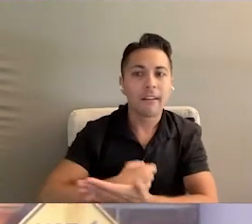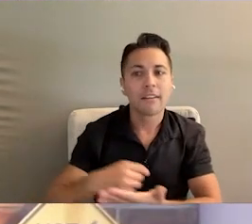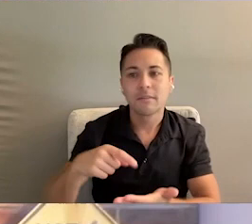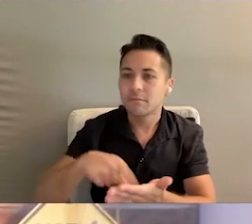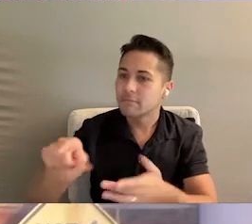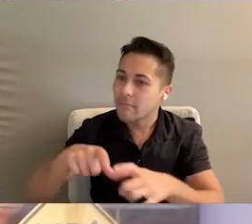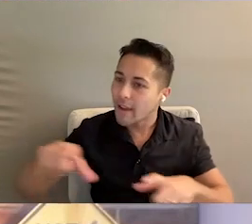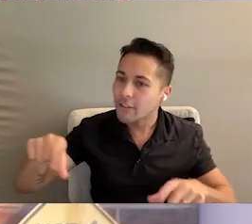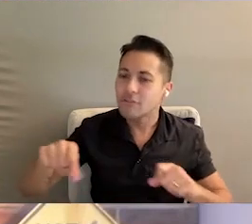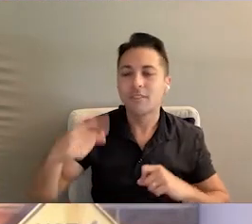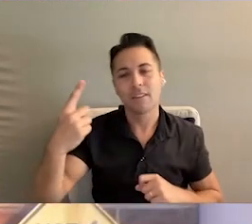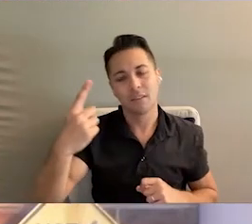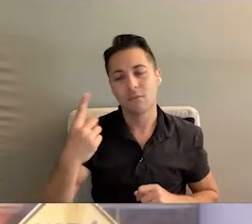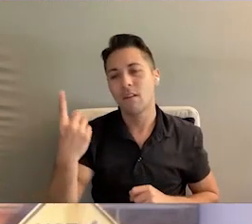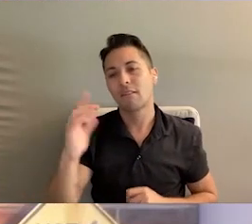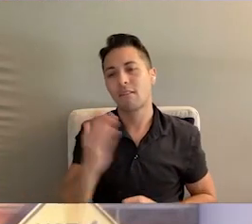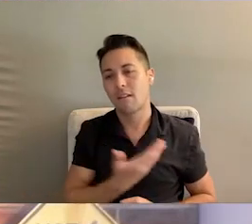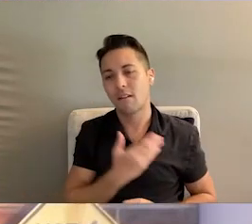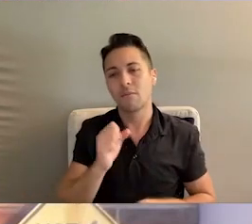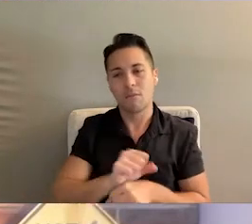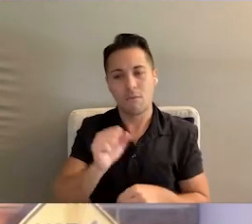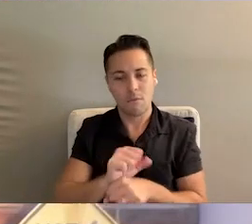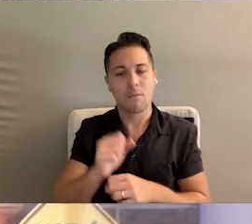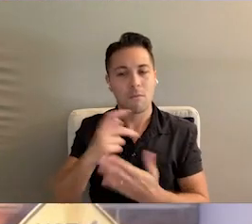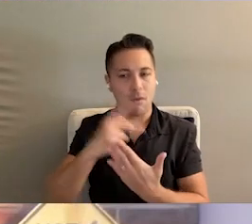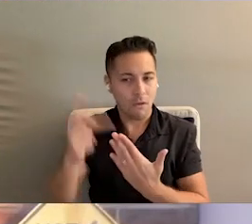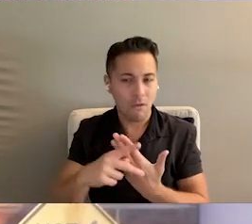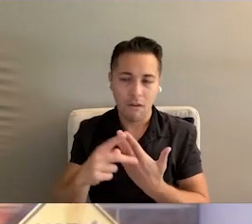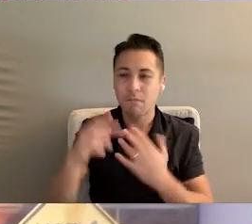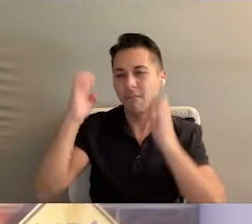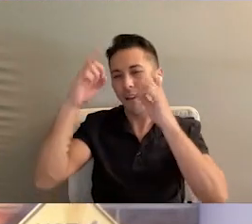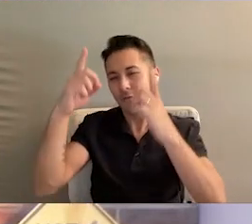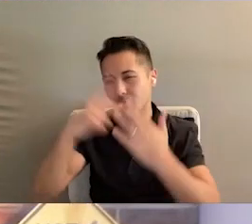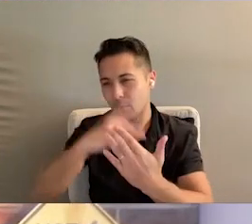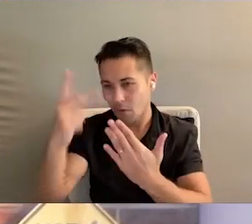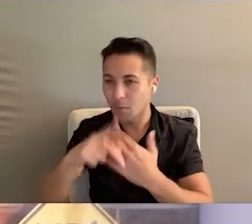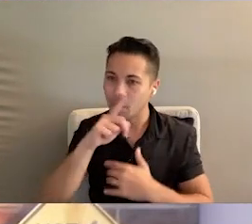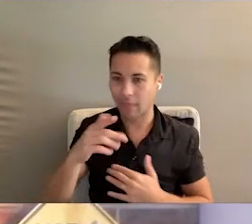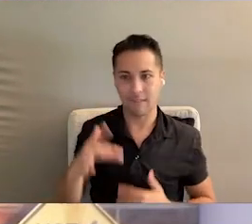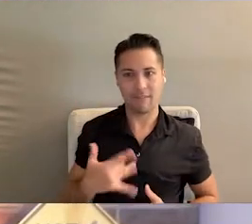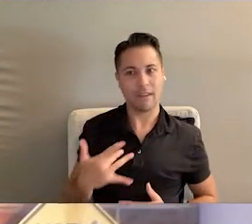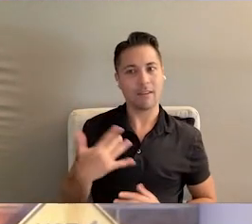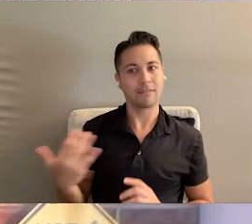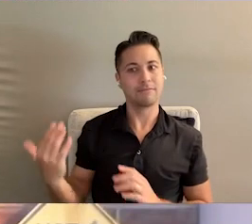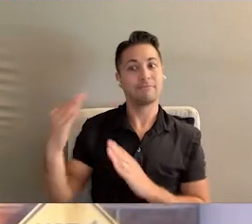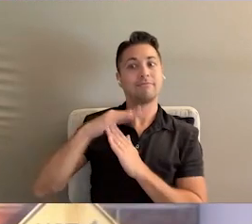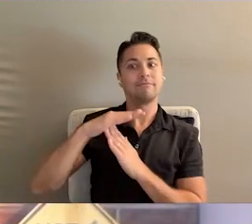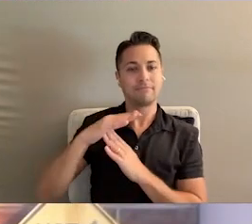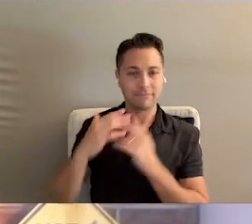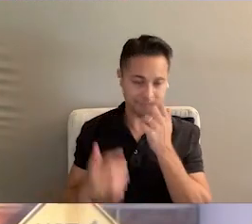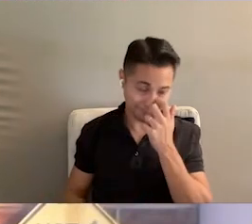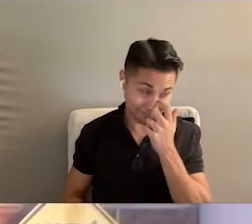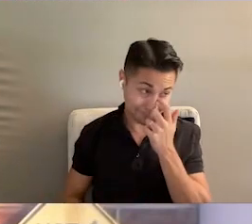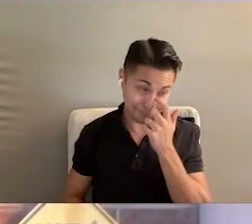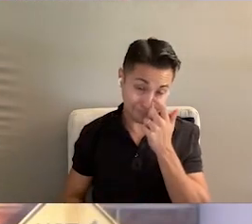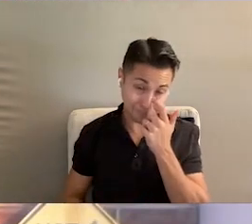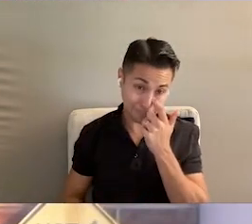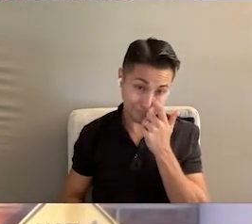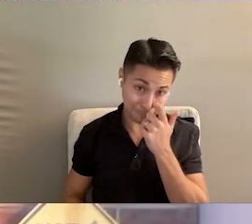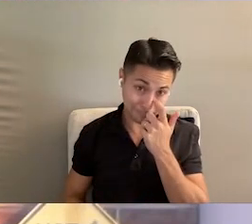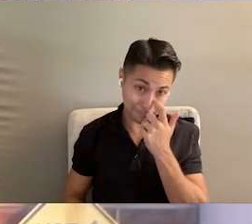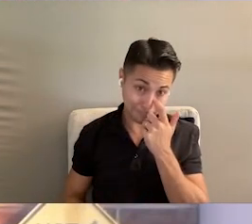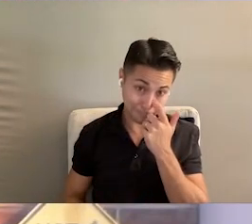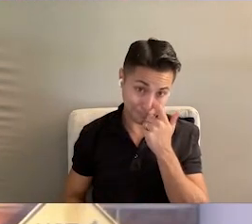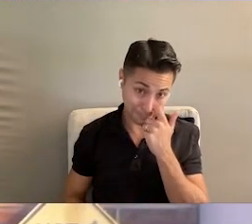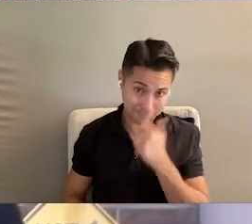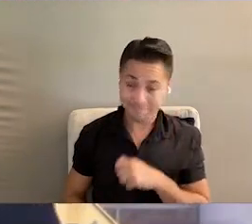paycheck for seven weeks. So that's another one of our employment programs, education programs, that we feel is really top-notch. So there